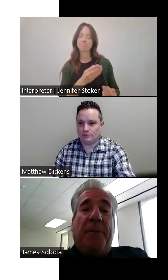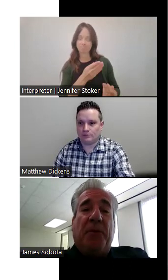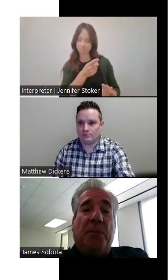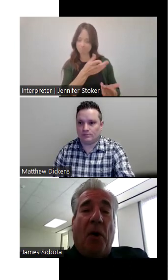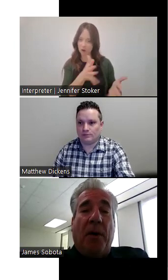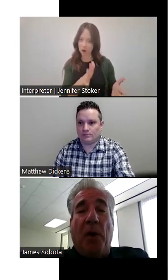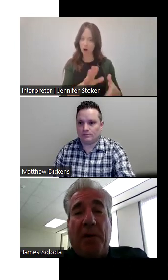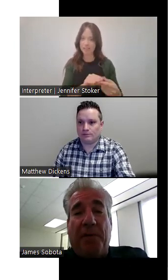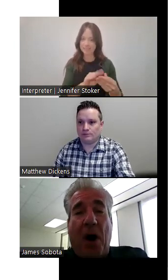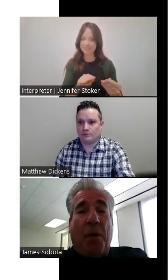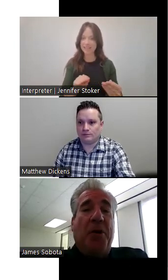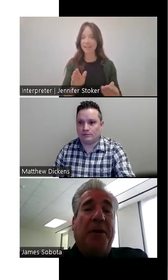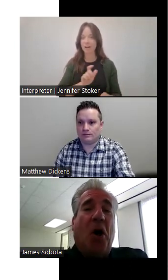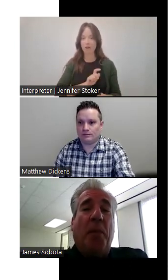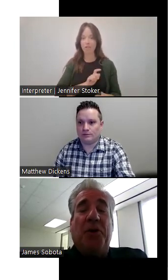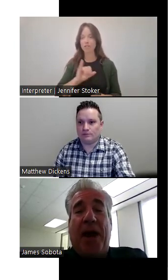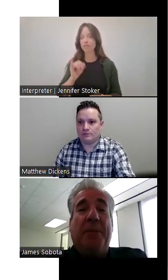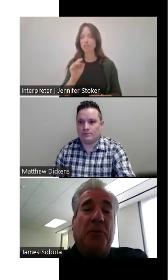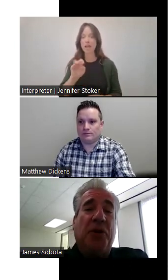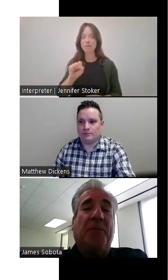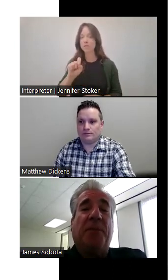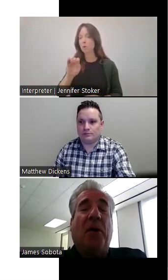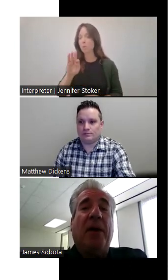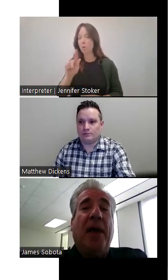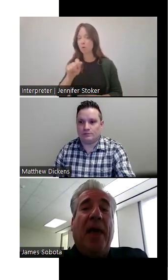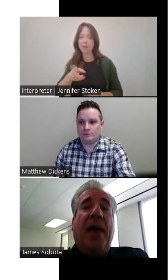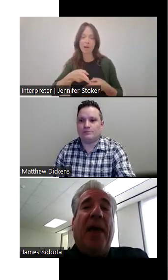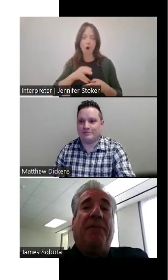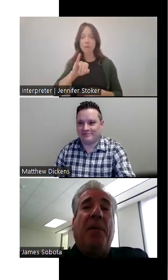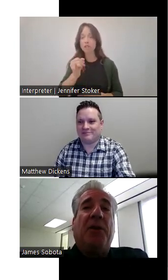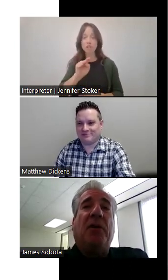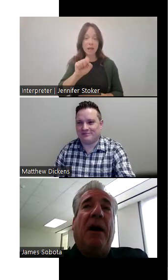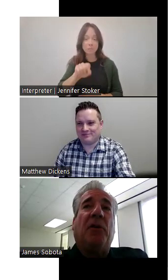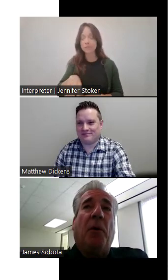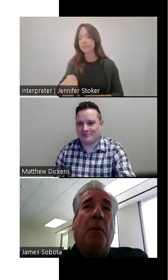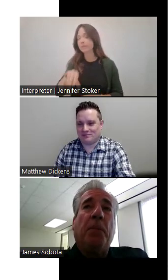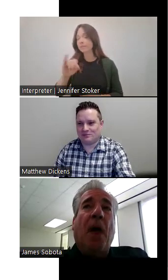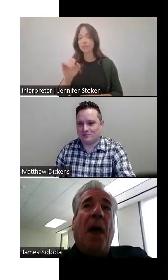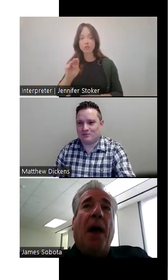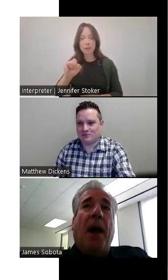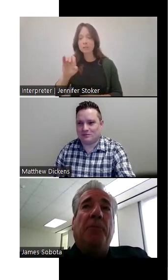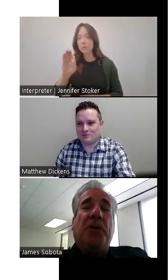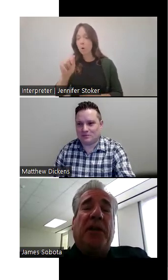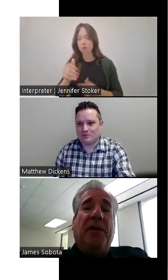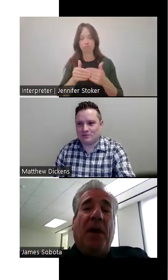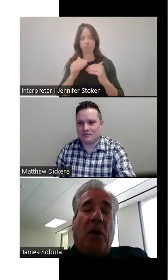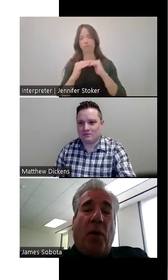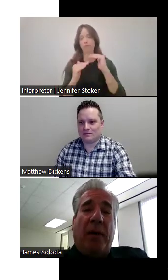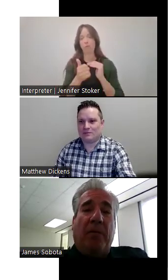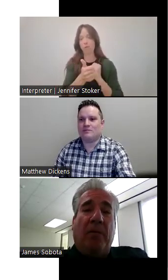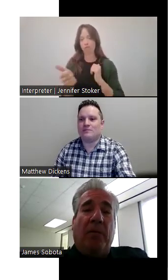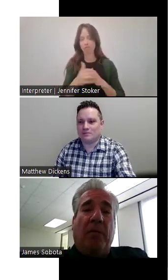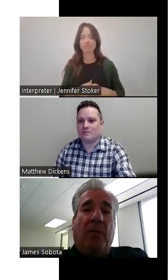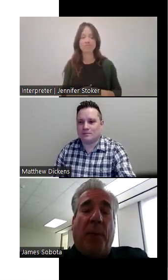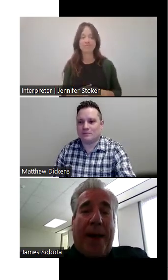Officer James Sabota. Moving forward, you can call me James or James Sabota if it makes you comfortable. Just to give you a